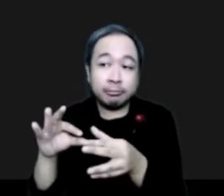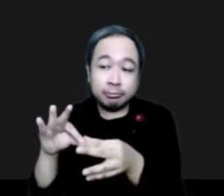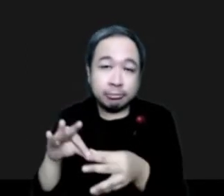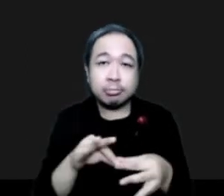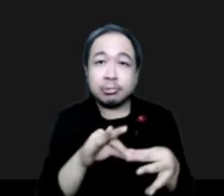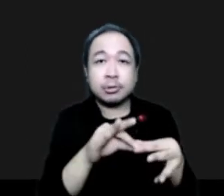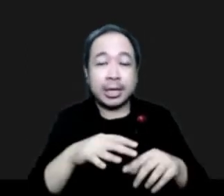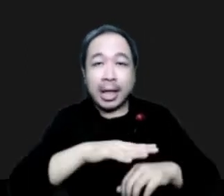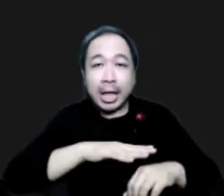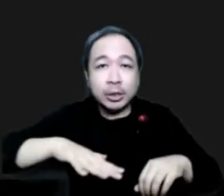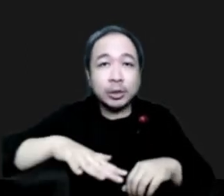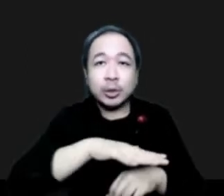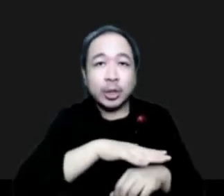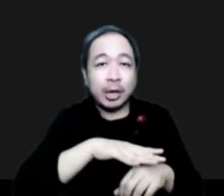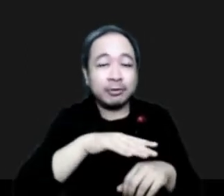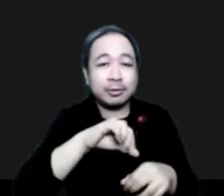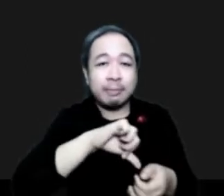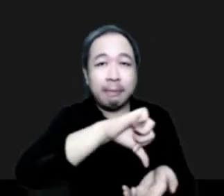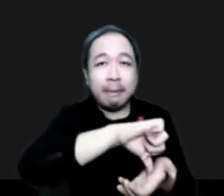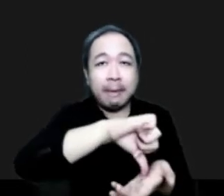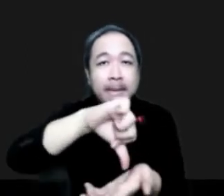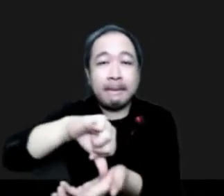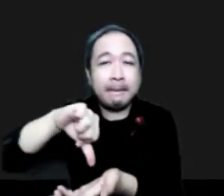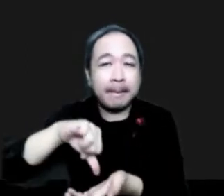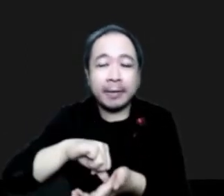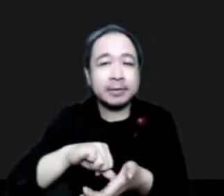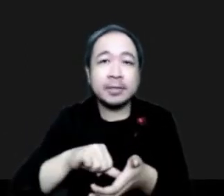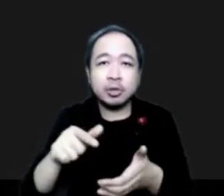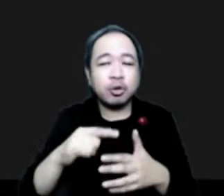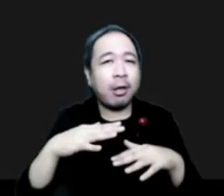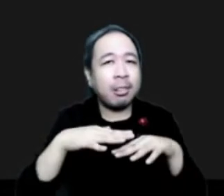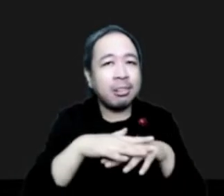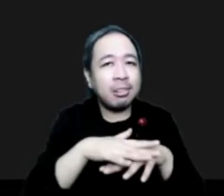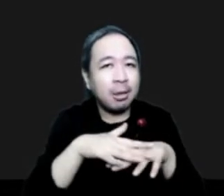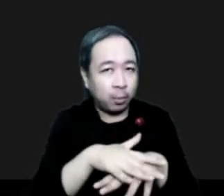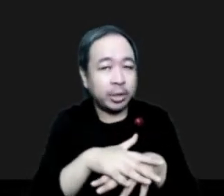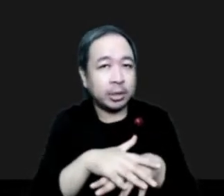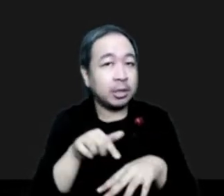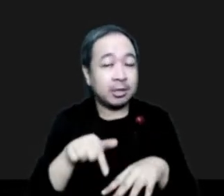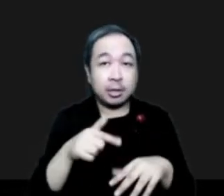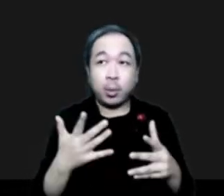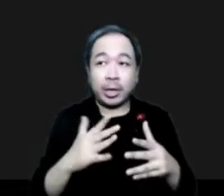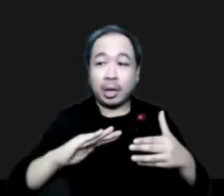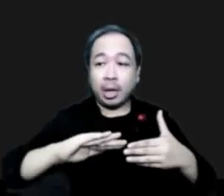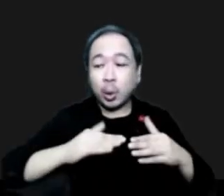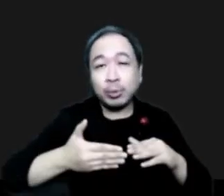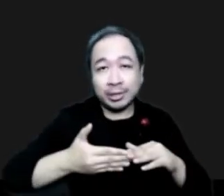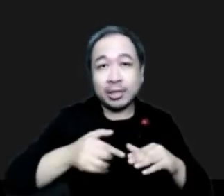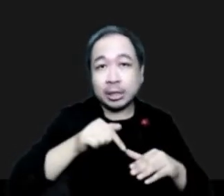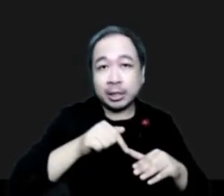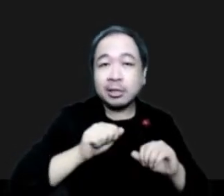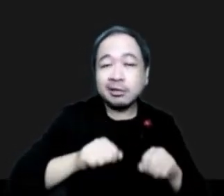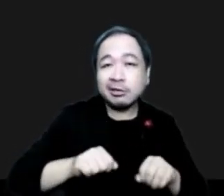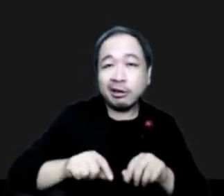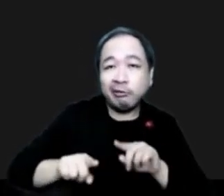spots or spotting networks that allow local units to respond to smaller fires to